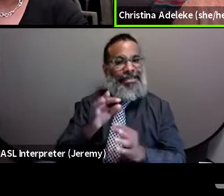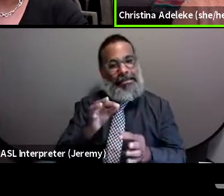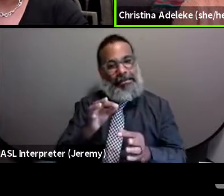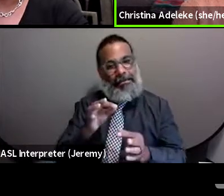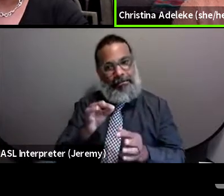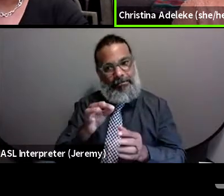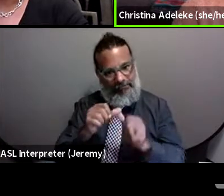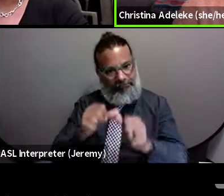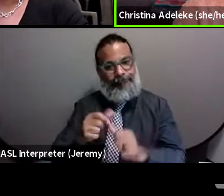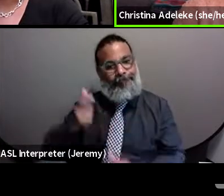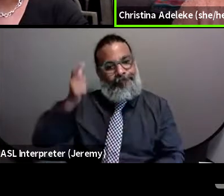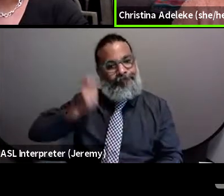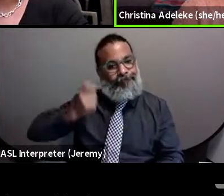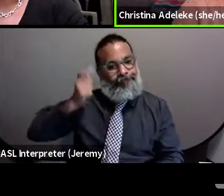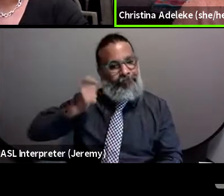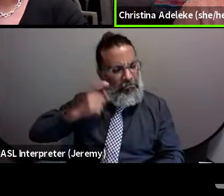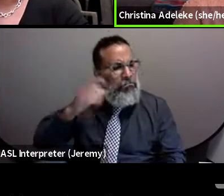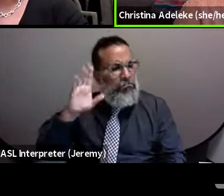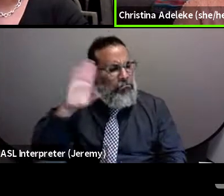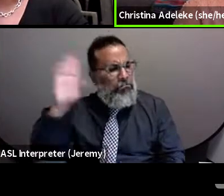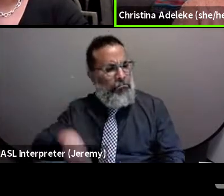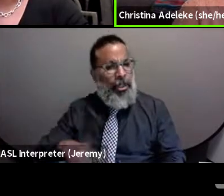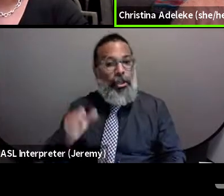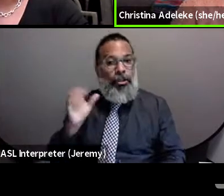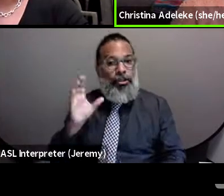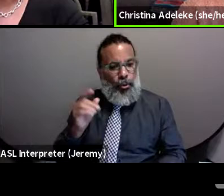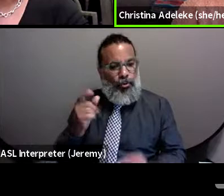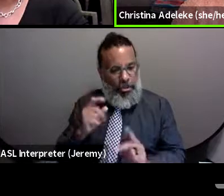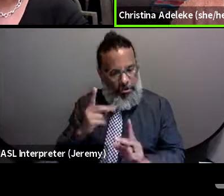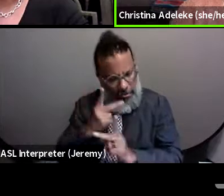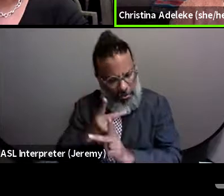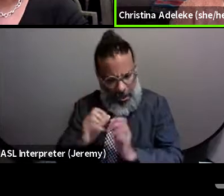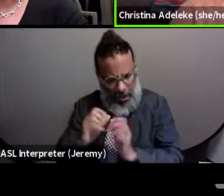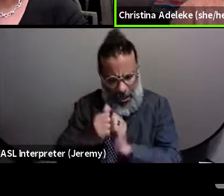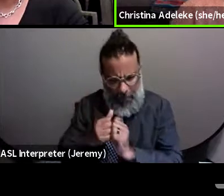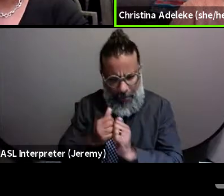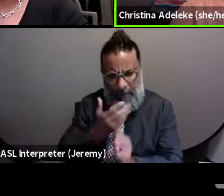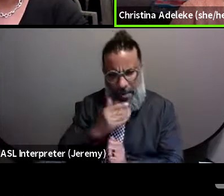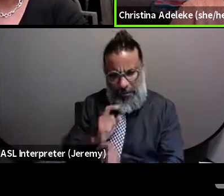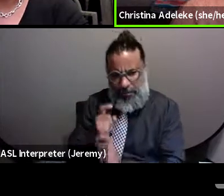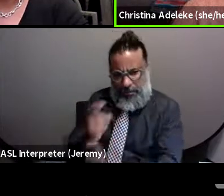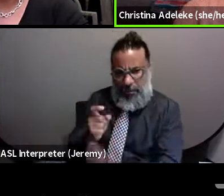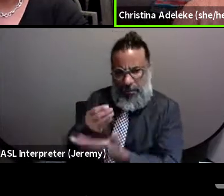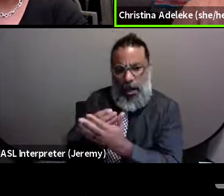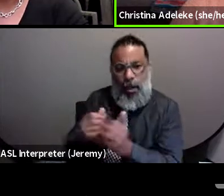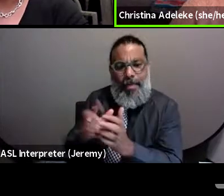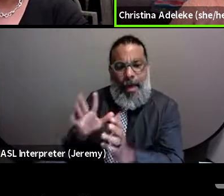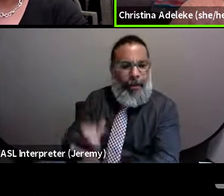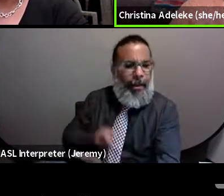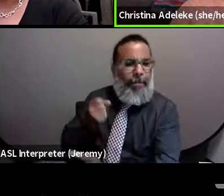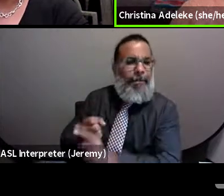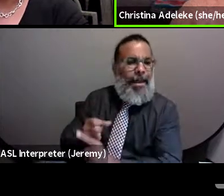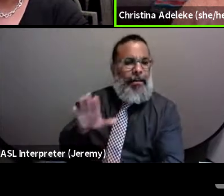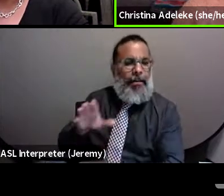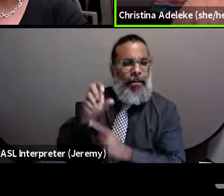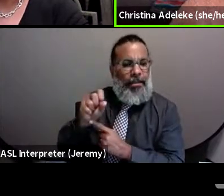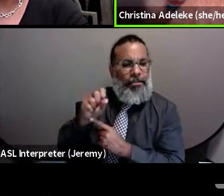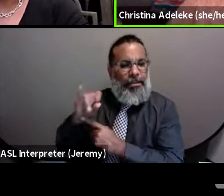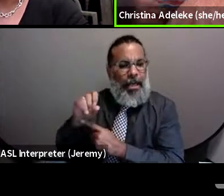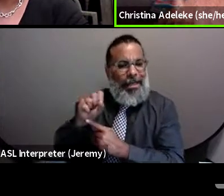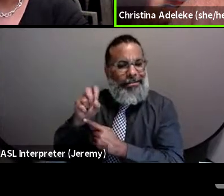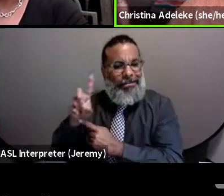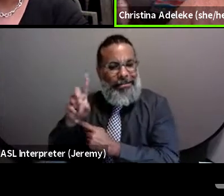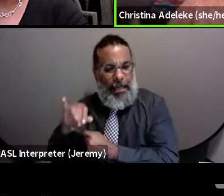So like, we're very mindful of how we go about giving money and just making sure that, you know, we're not disrupting folks